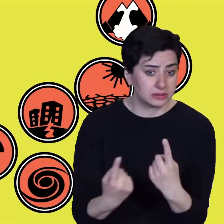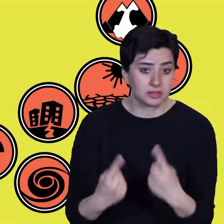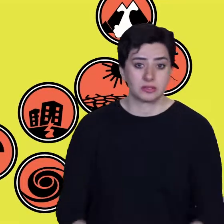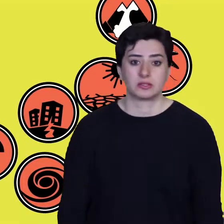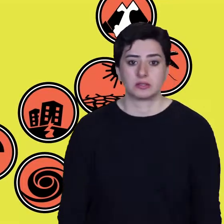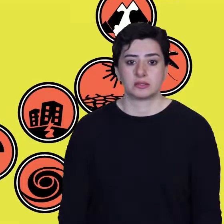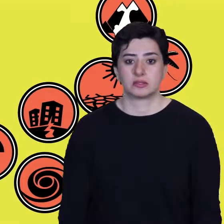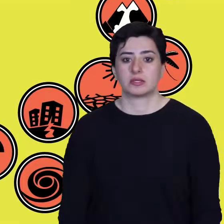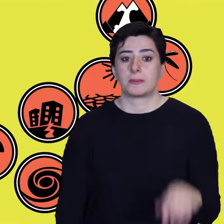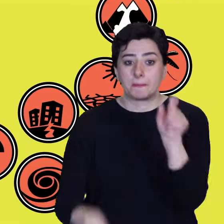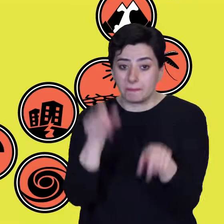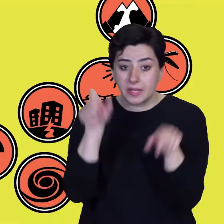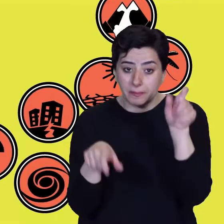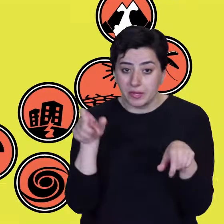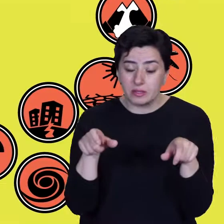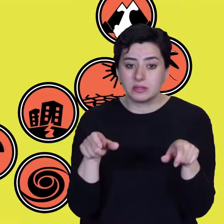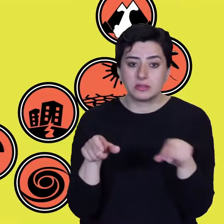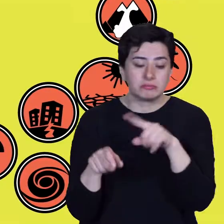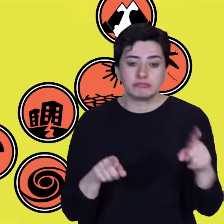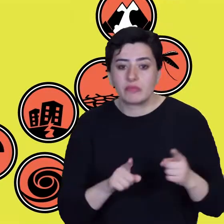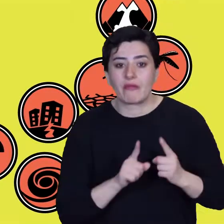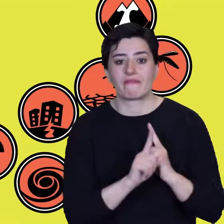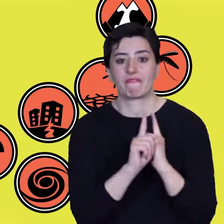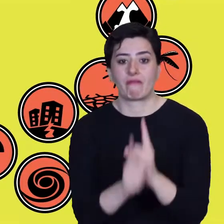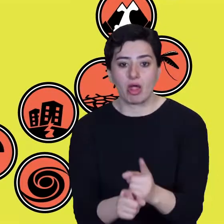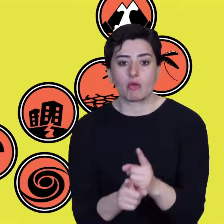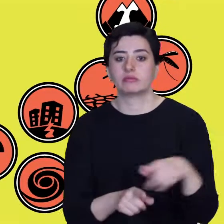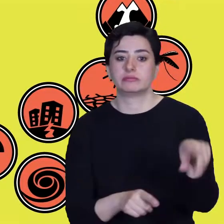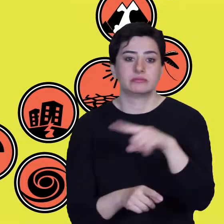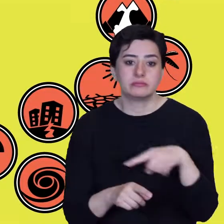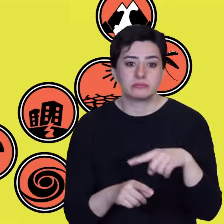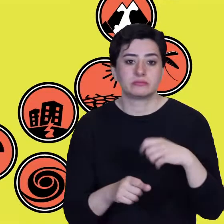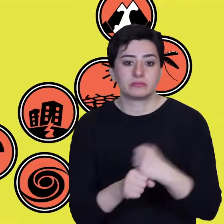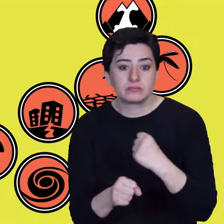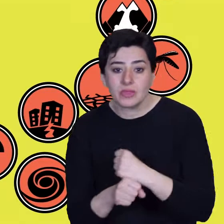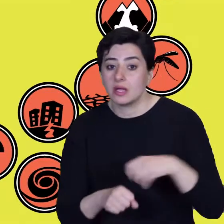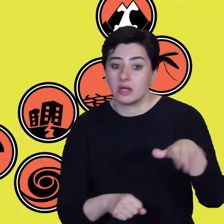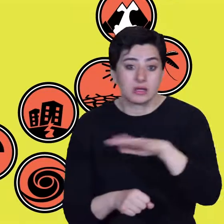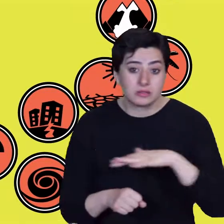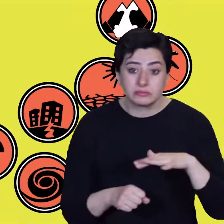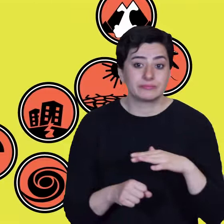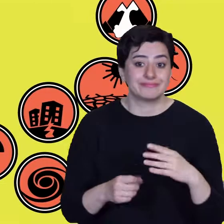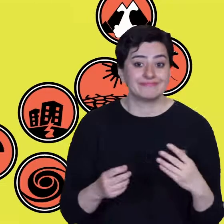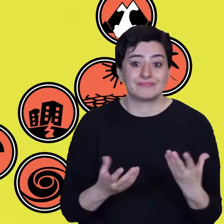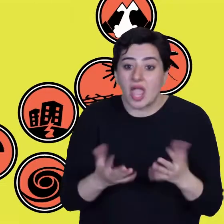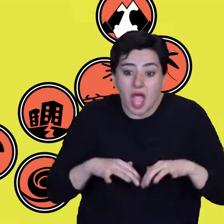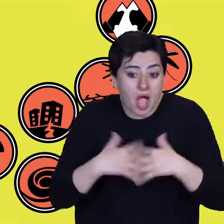that can cause harm to people, their belongings and their environment, if they do not take precautions.